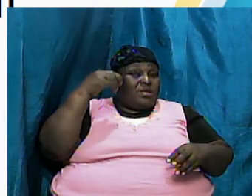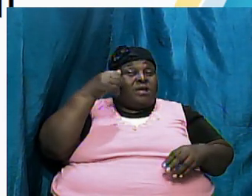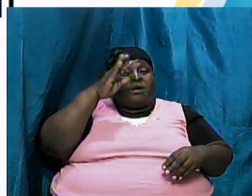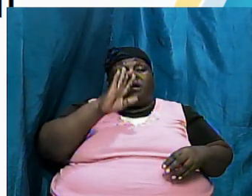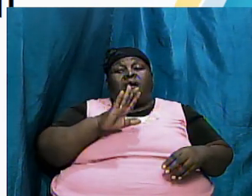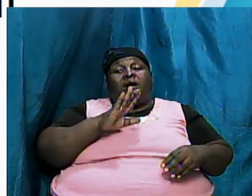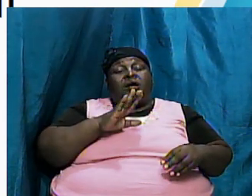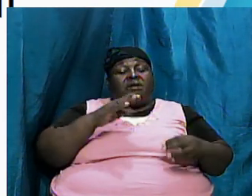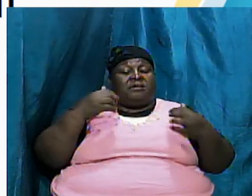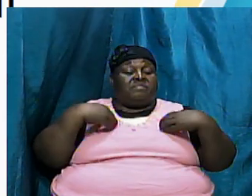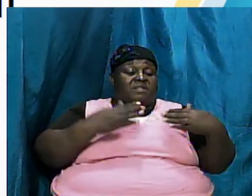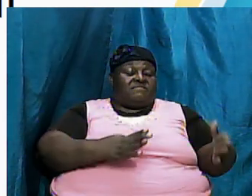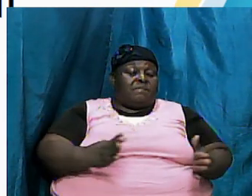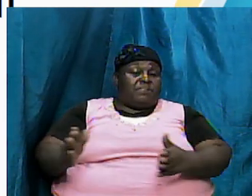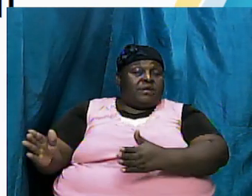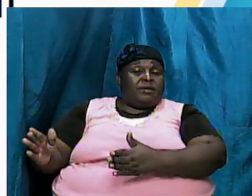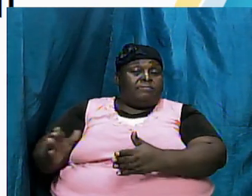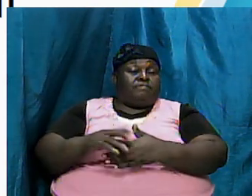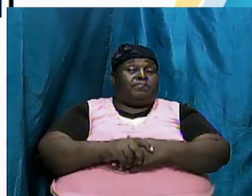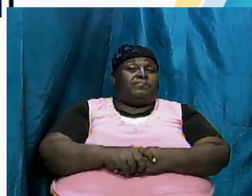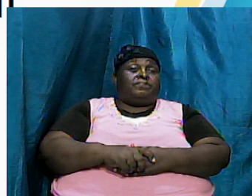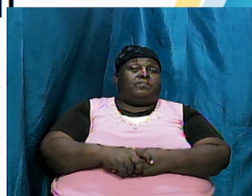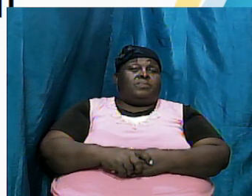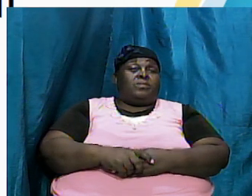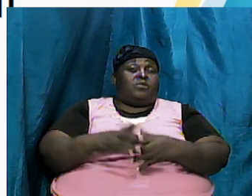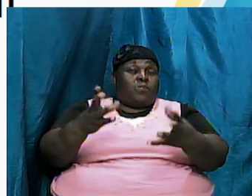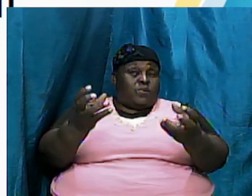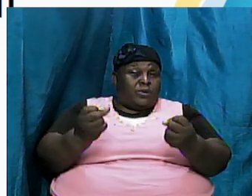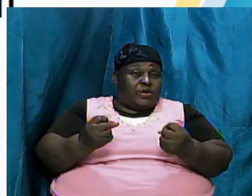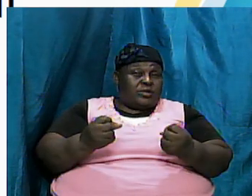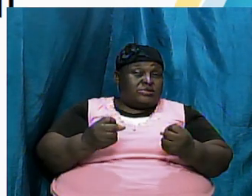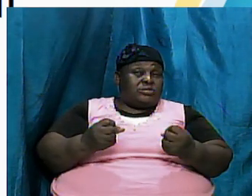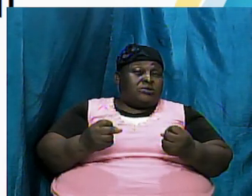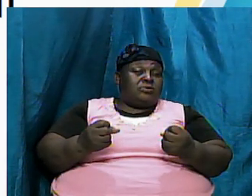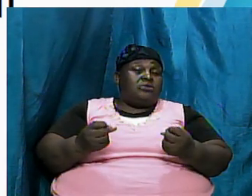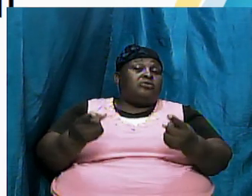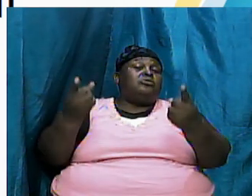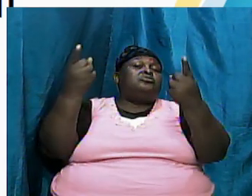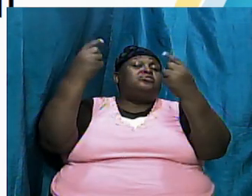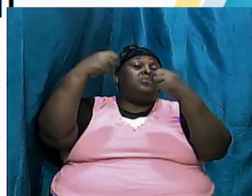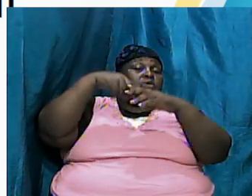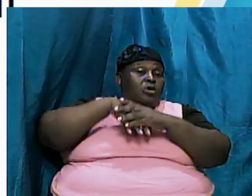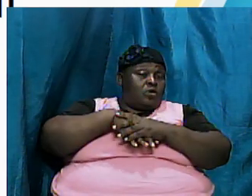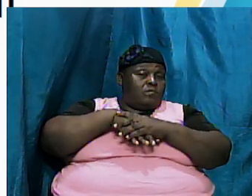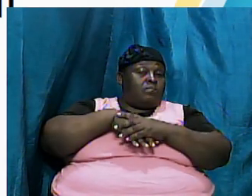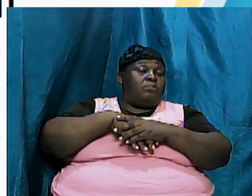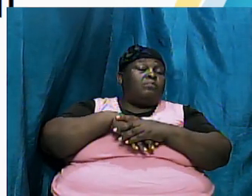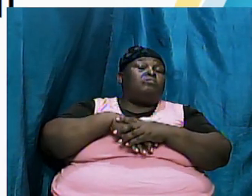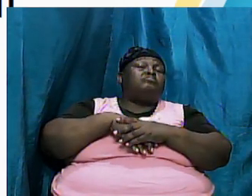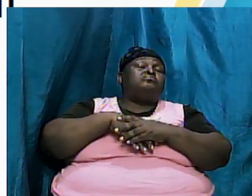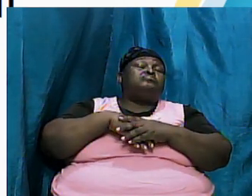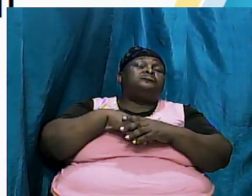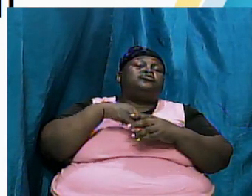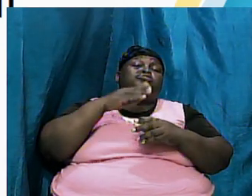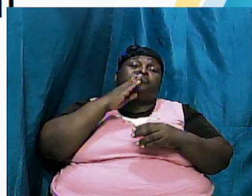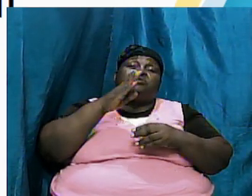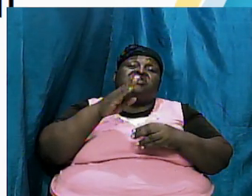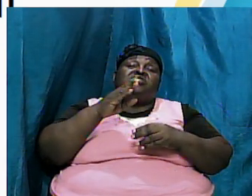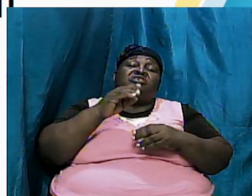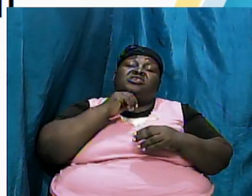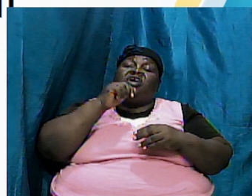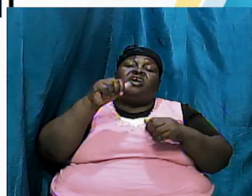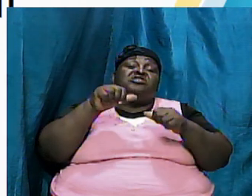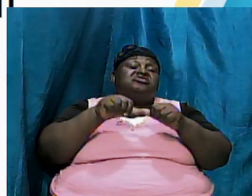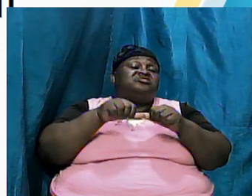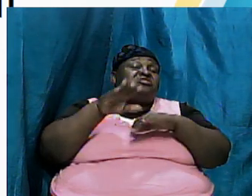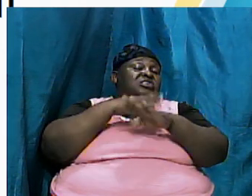had a plan where ultimately he wanted to come down to be not staying in heaven